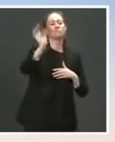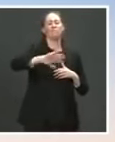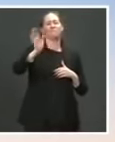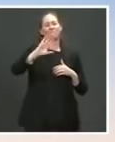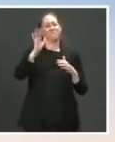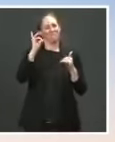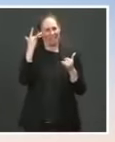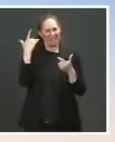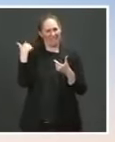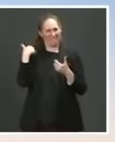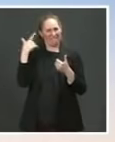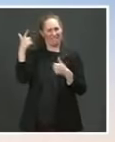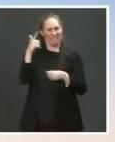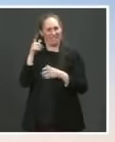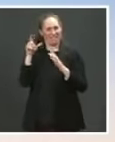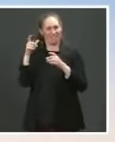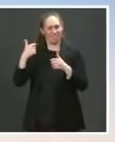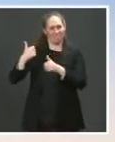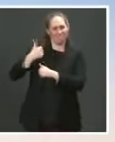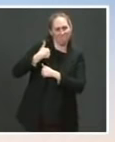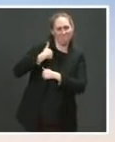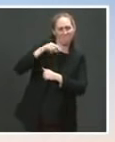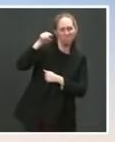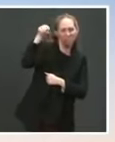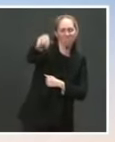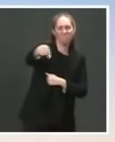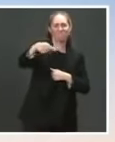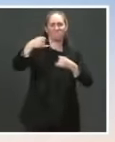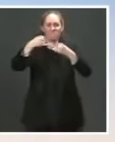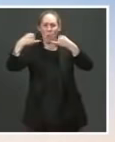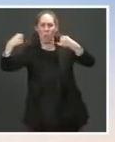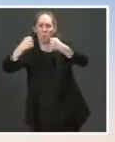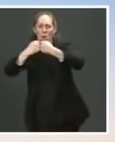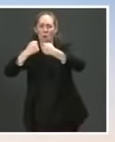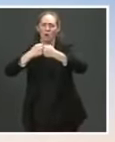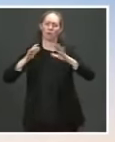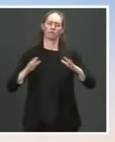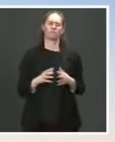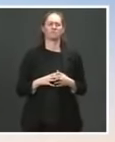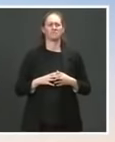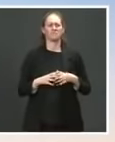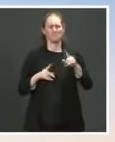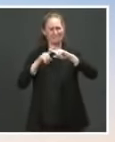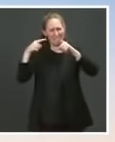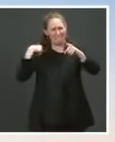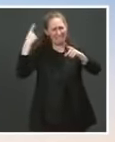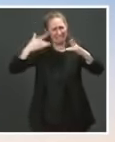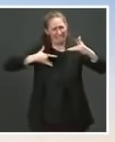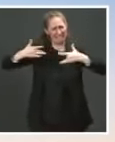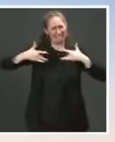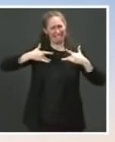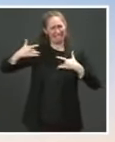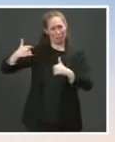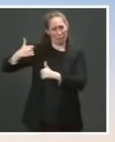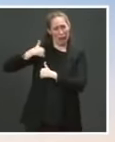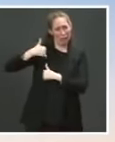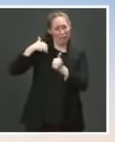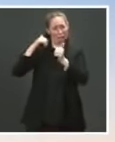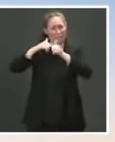border. Is there worry, though, about sort of this increased militarization, given the I didn't call it that. Those are your words, not mine. We